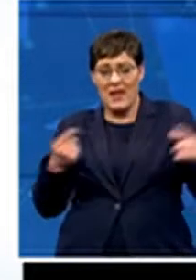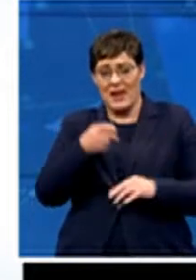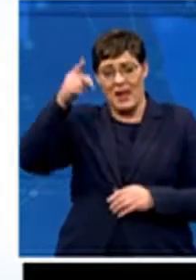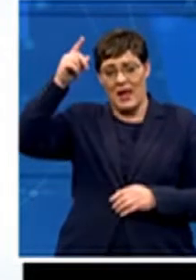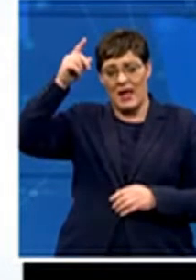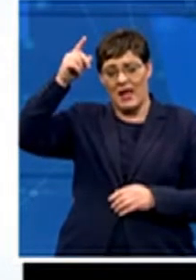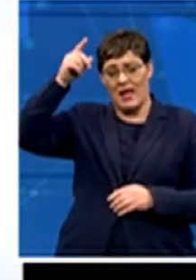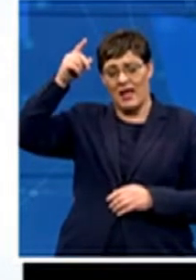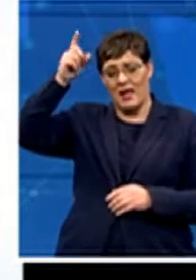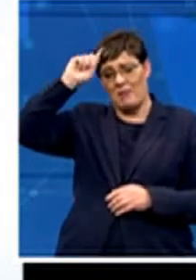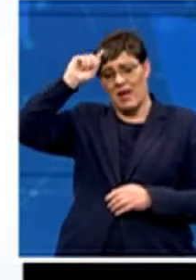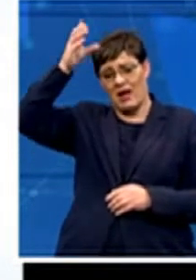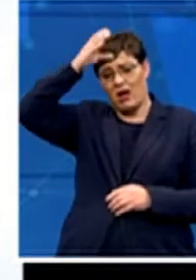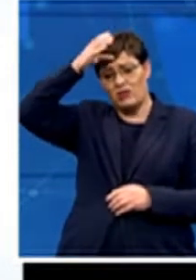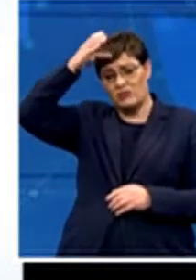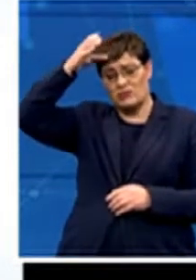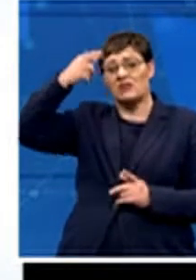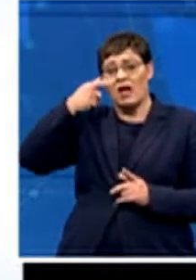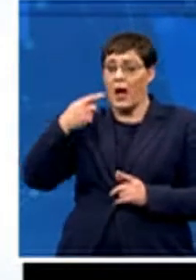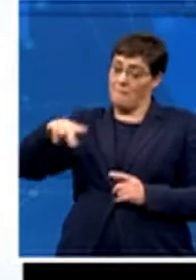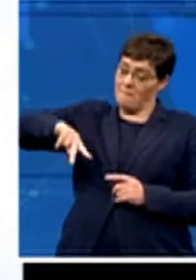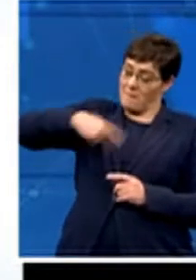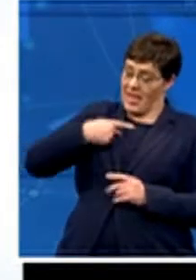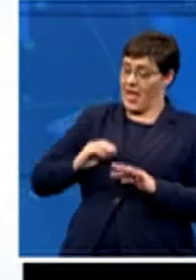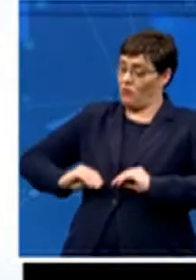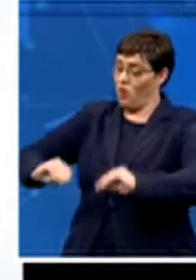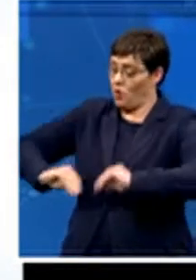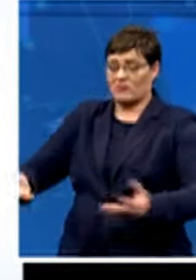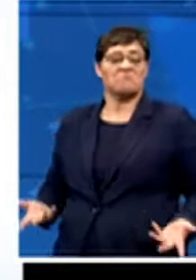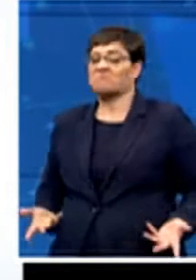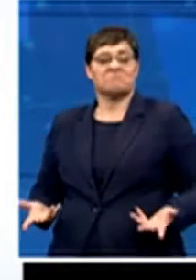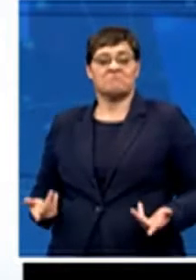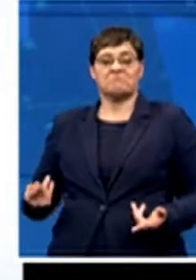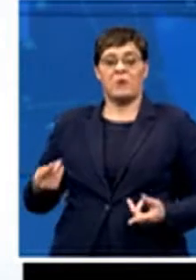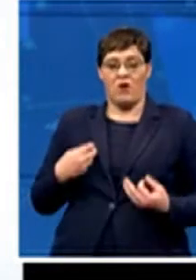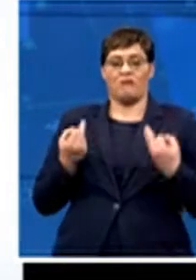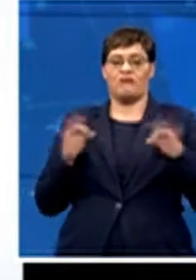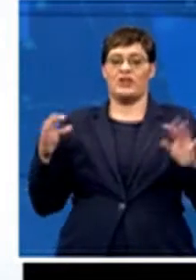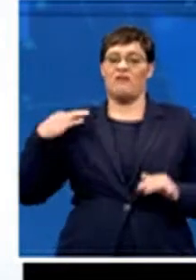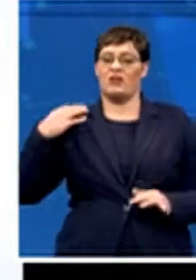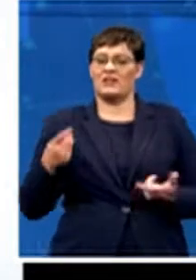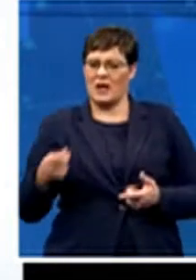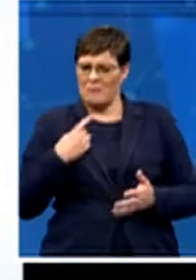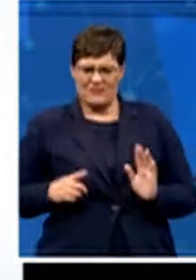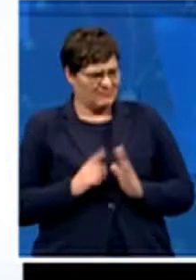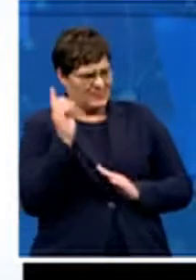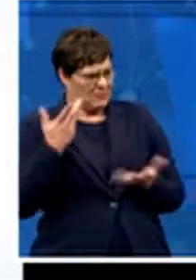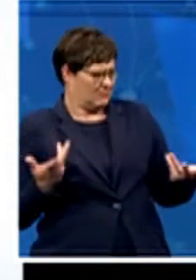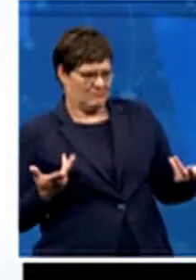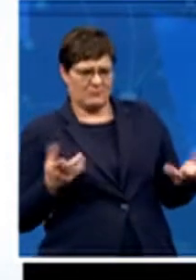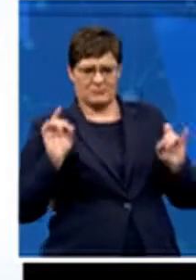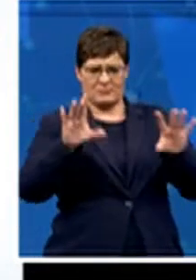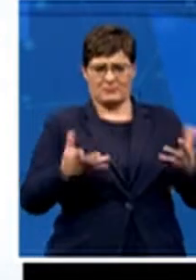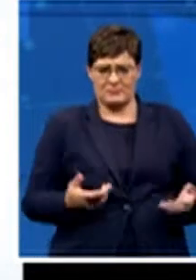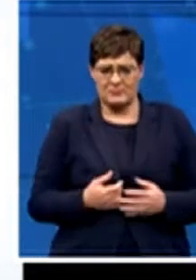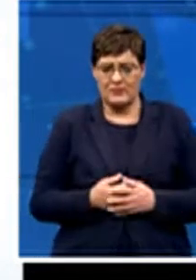and that really further impacted the ability of players to develop. I will talk about some of the changes that have happened